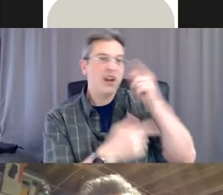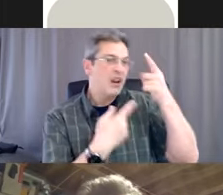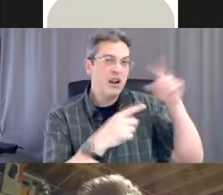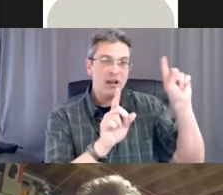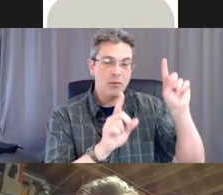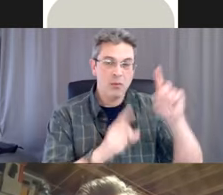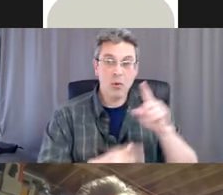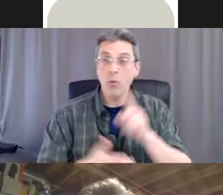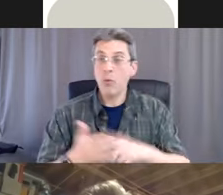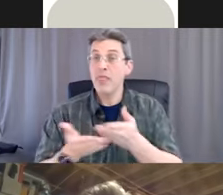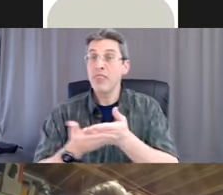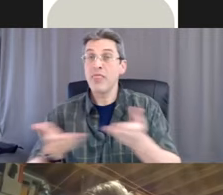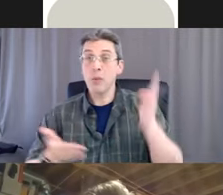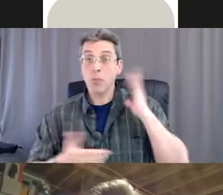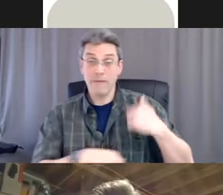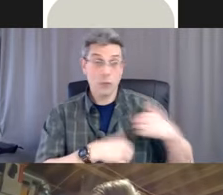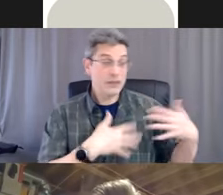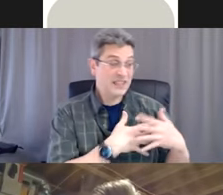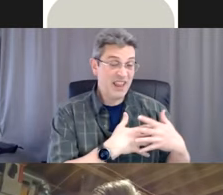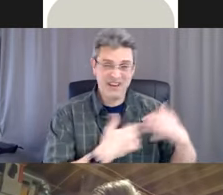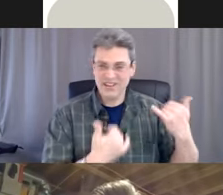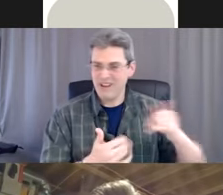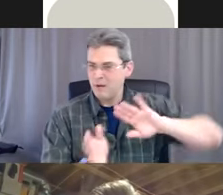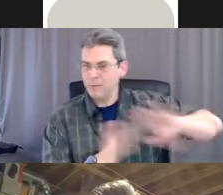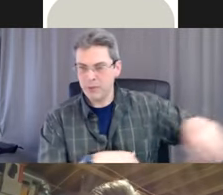nervous don't make us nervous anymore. Next slide.